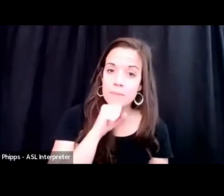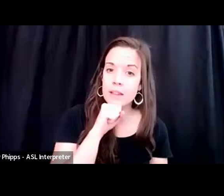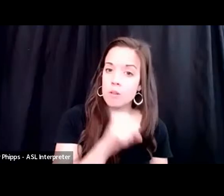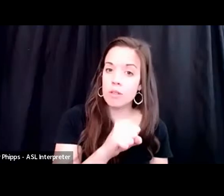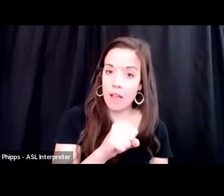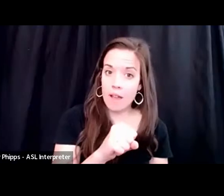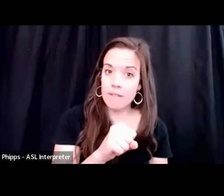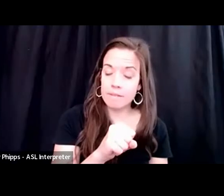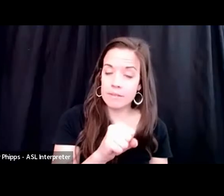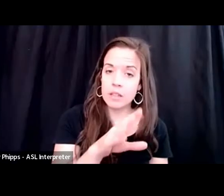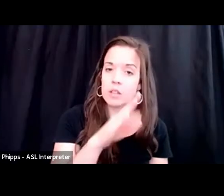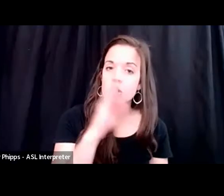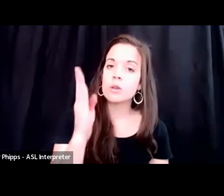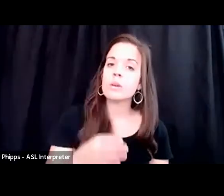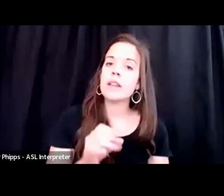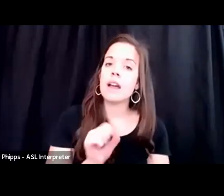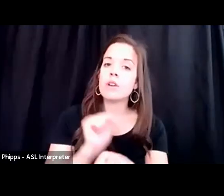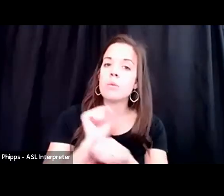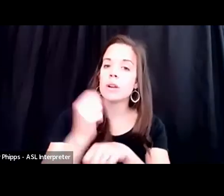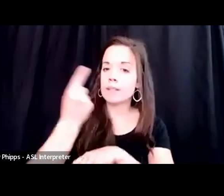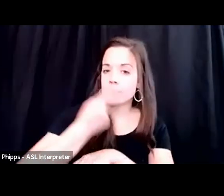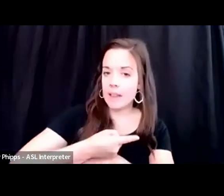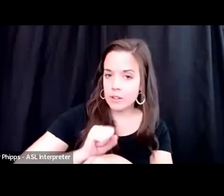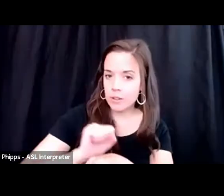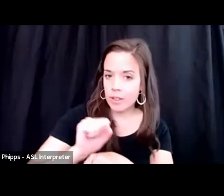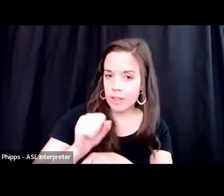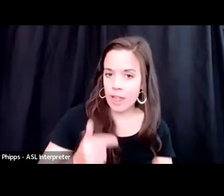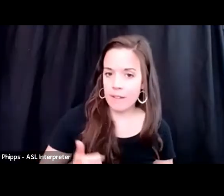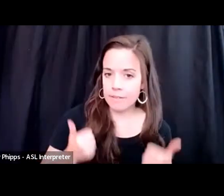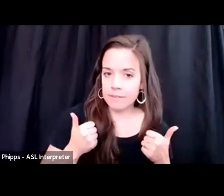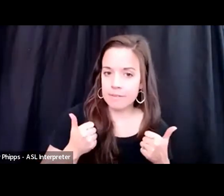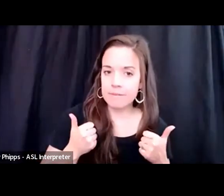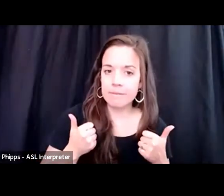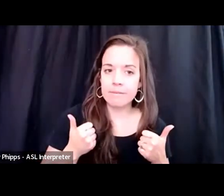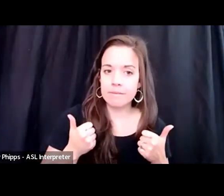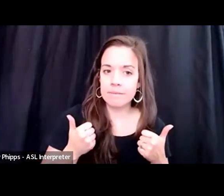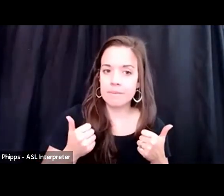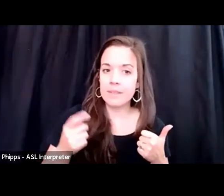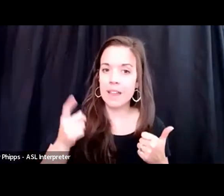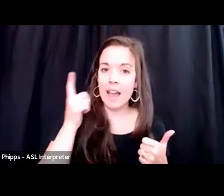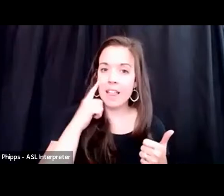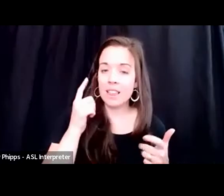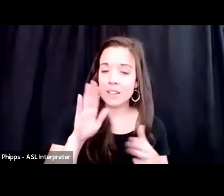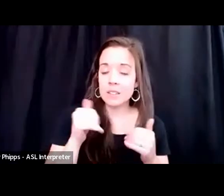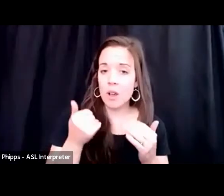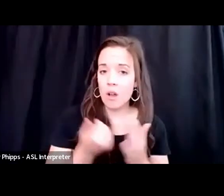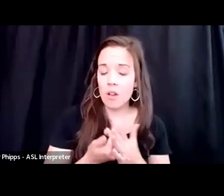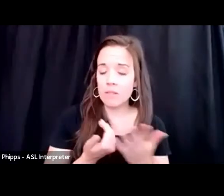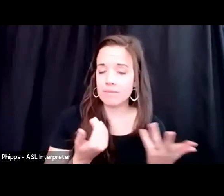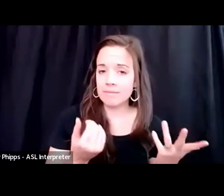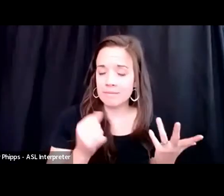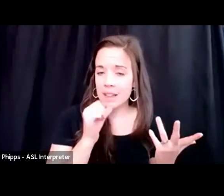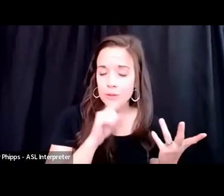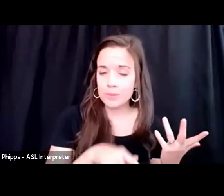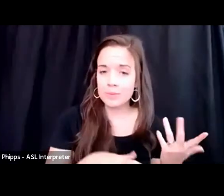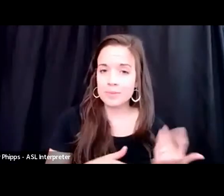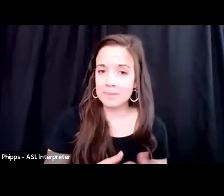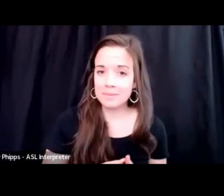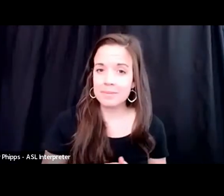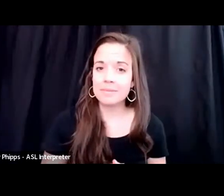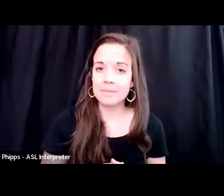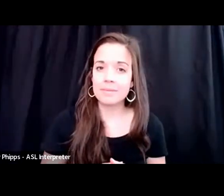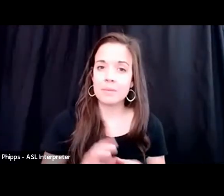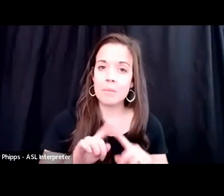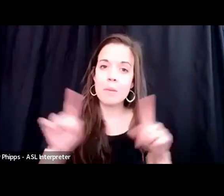you will never work a day in your life. Now, I'll be honest, I think it's a bunch of crock. But there's